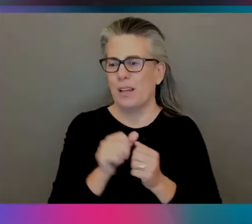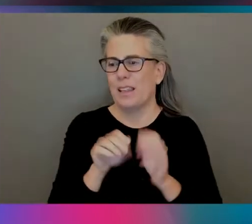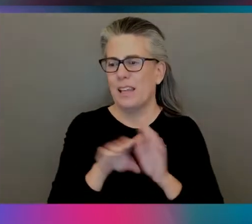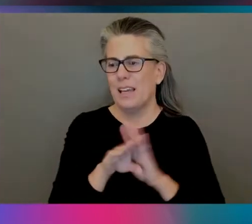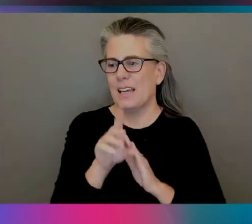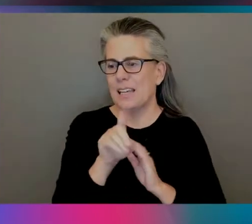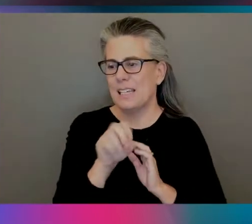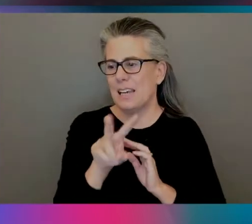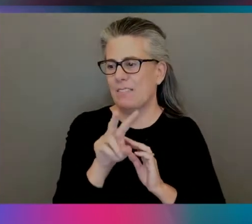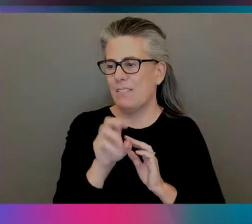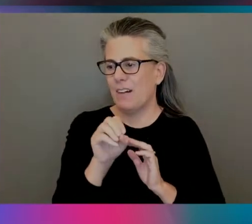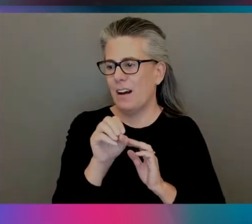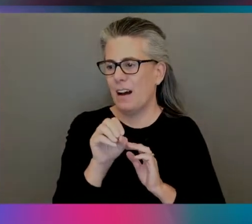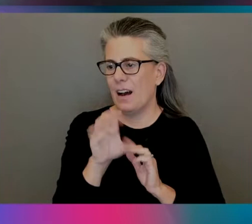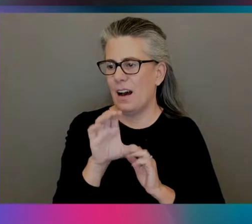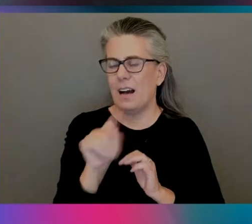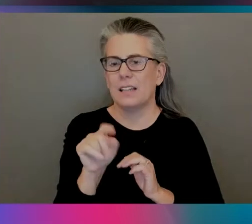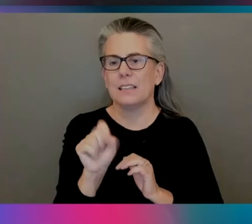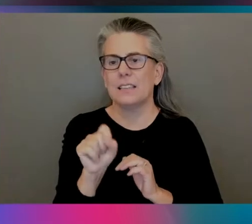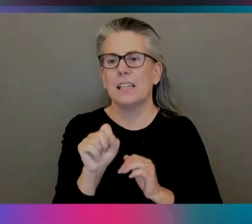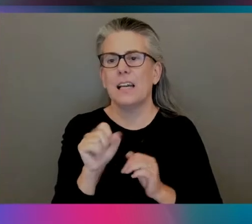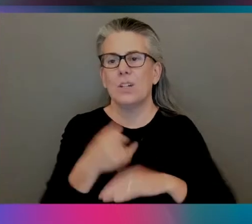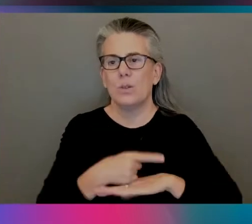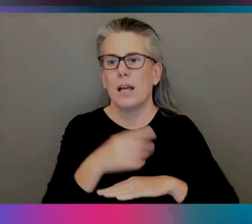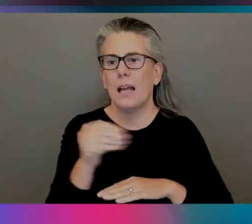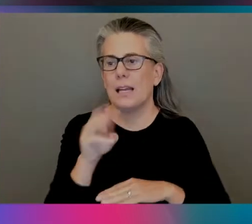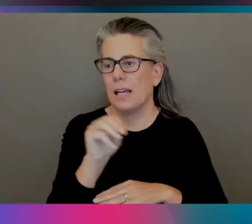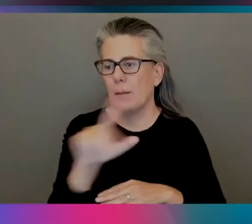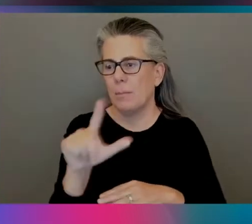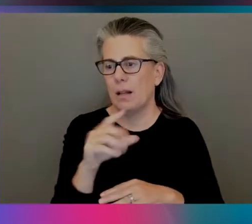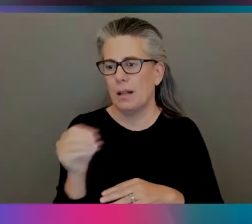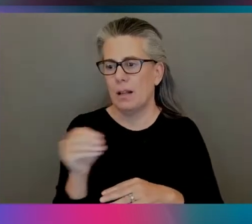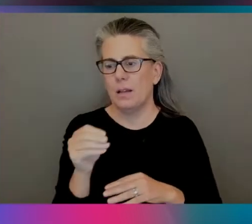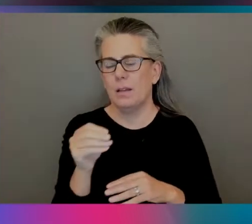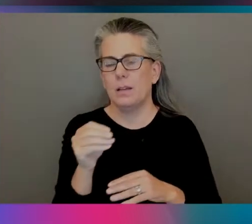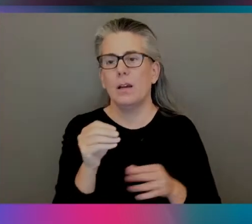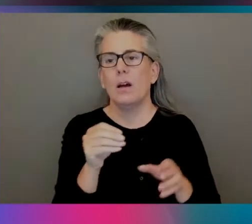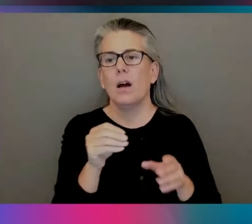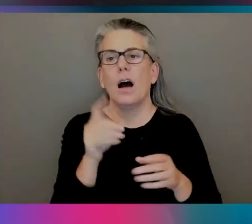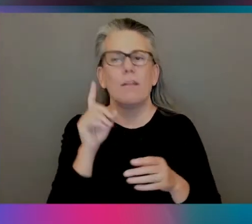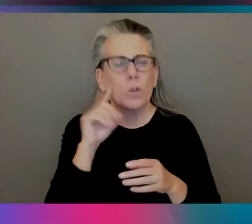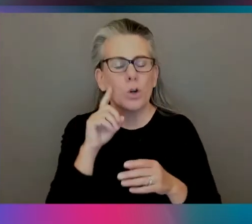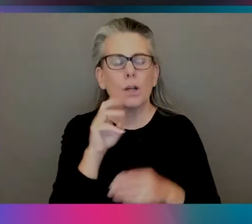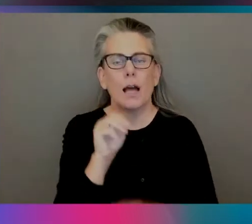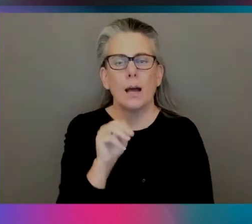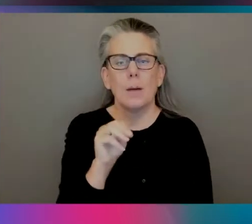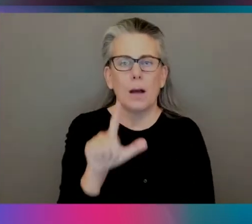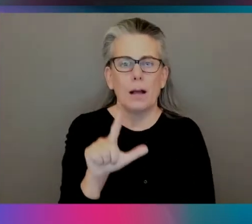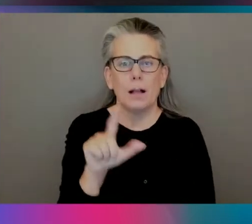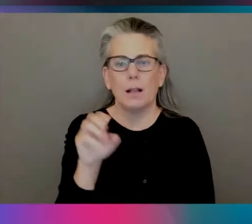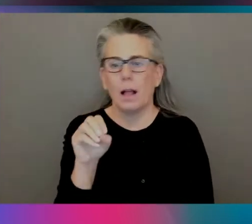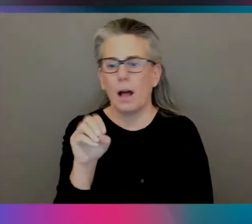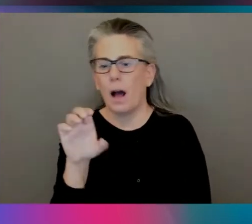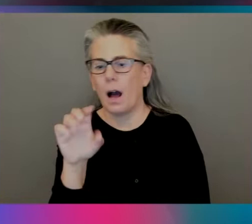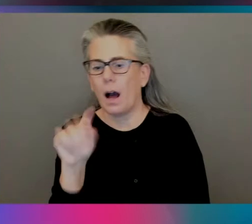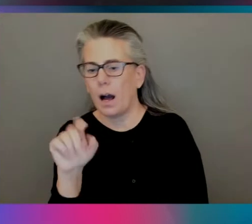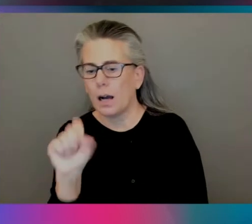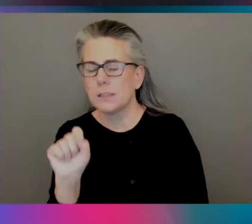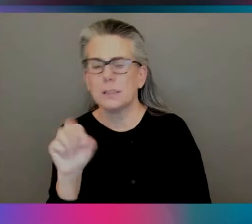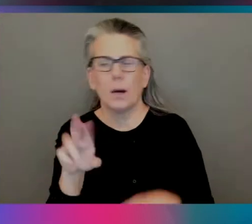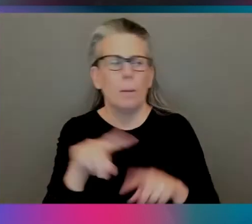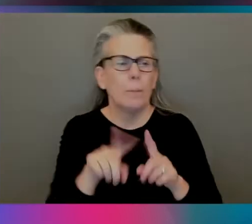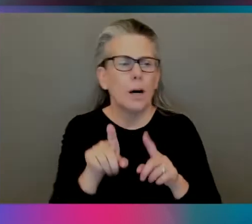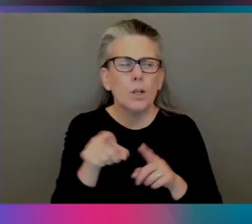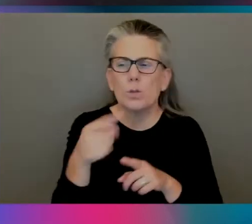intersection thereof. You know, I've often heard it referred to as MLOps and, like, oh, no, we're making our own thing